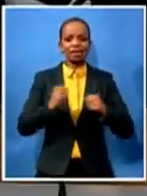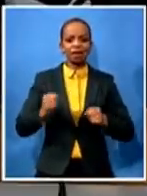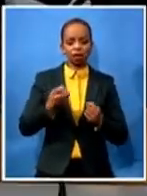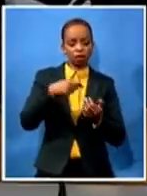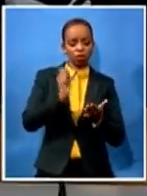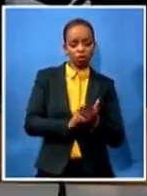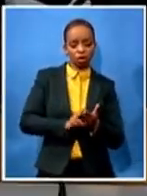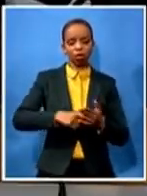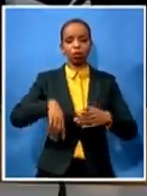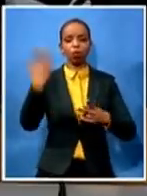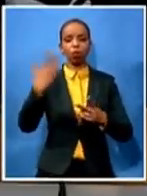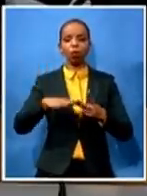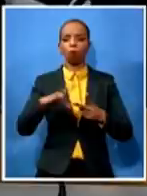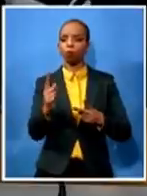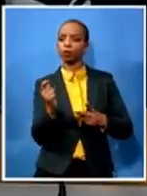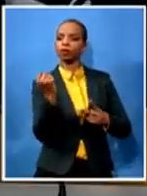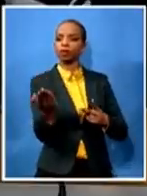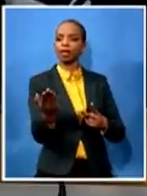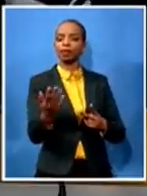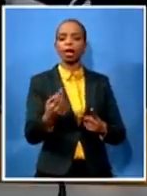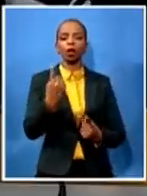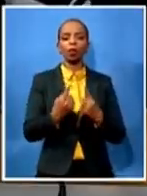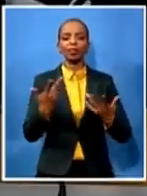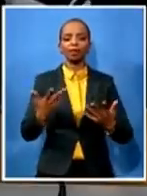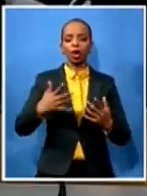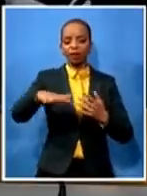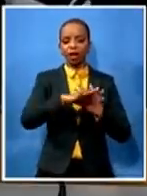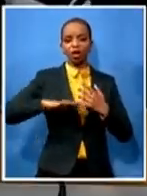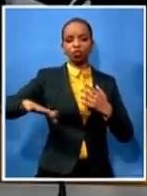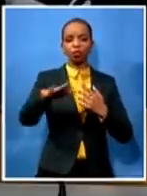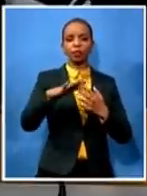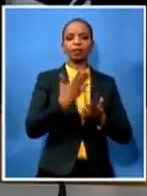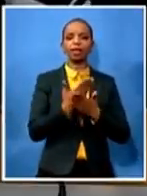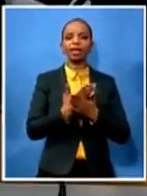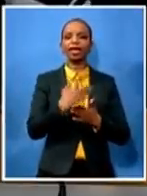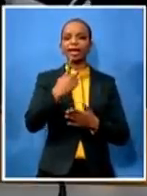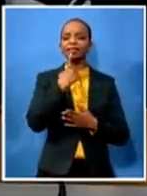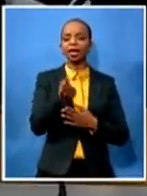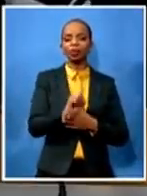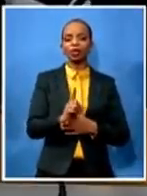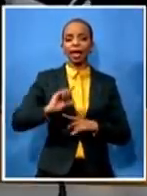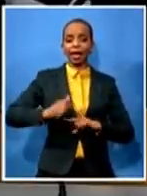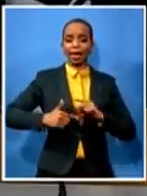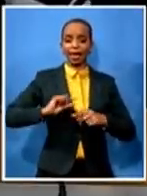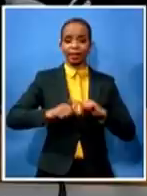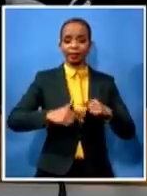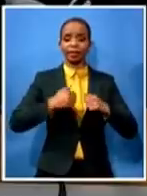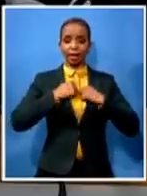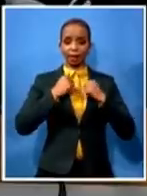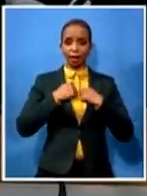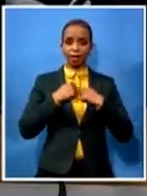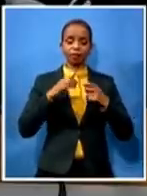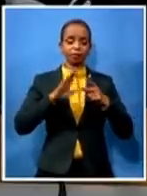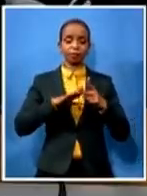but i can proudly say my legacy and the legacy of the nc when i was appointed mc for agriculture conservation and